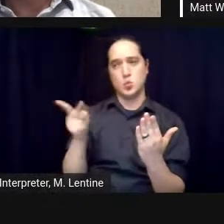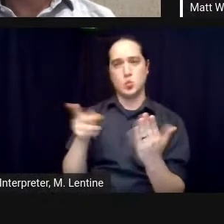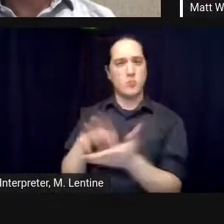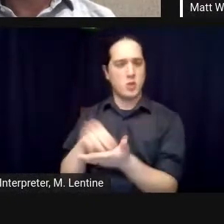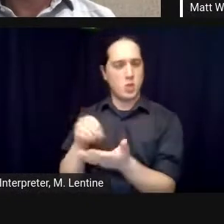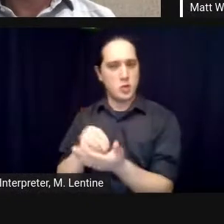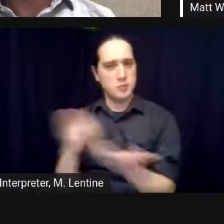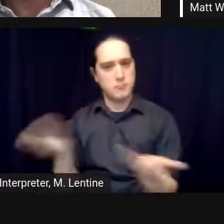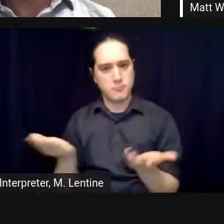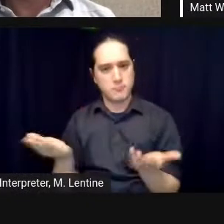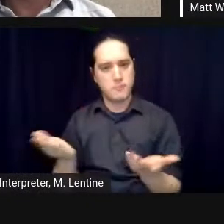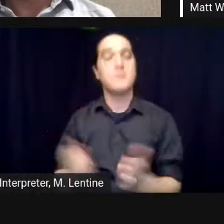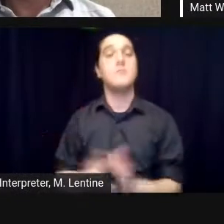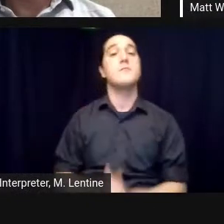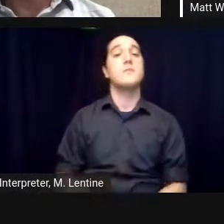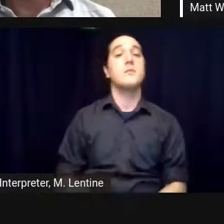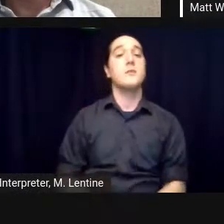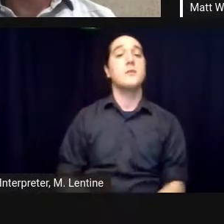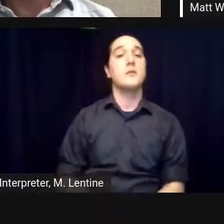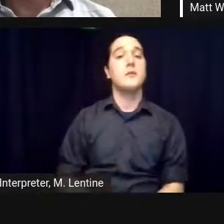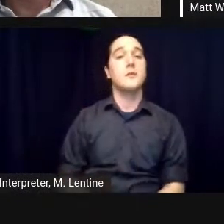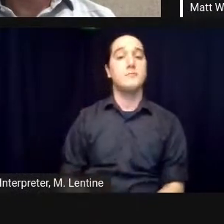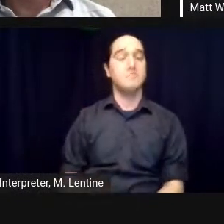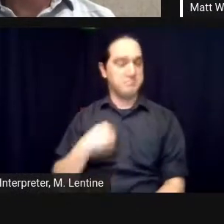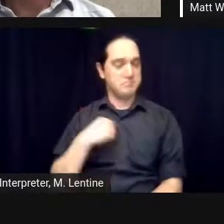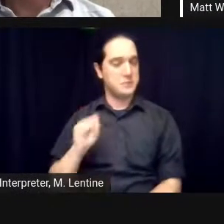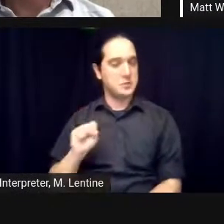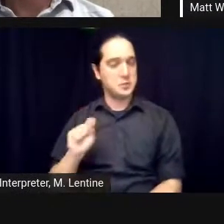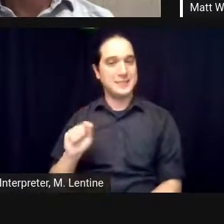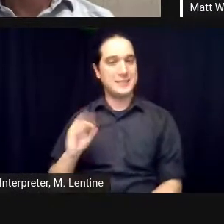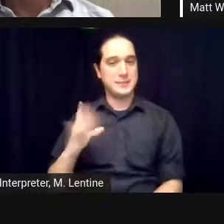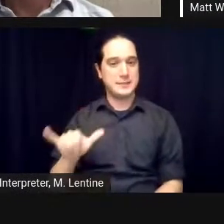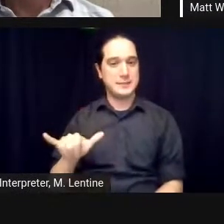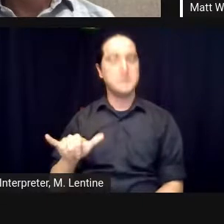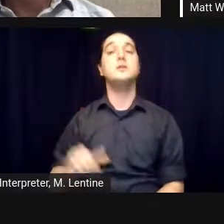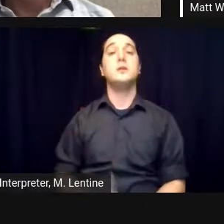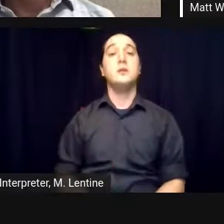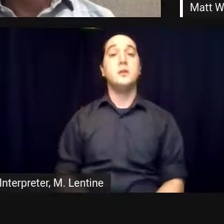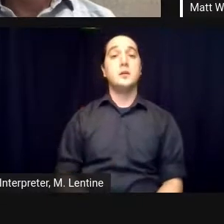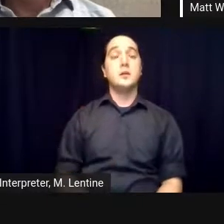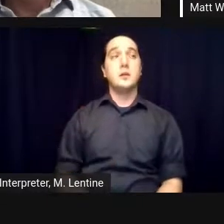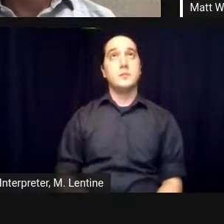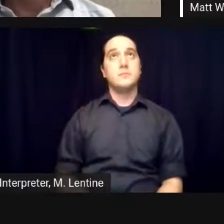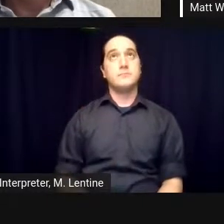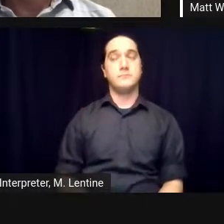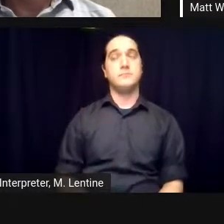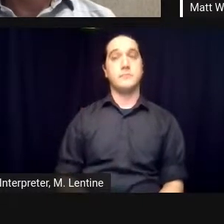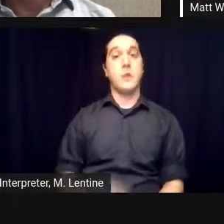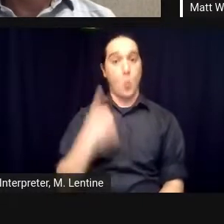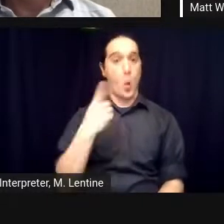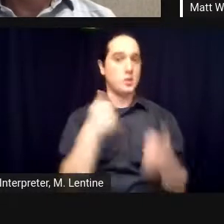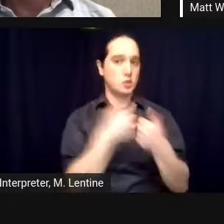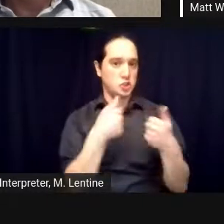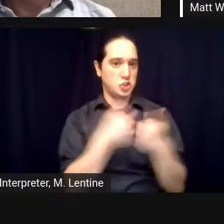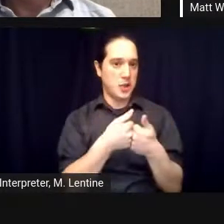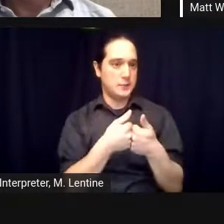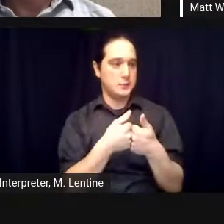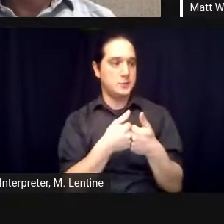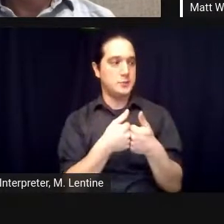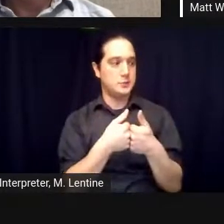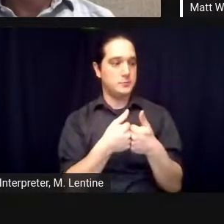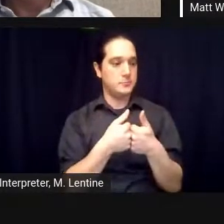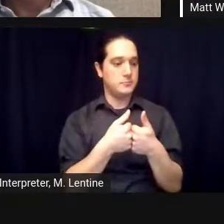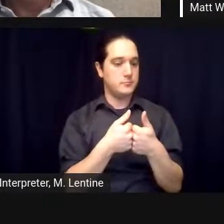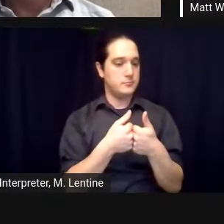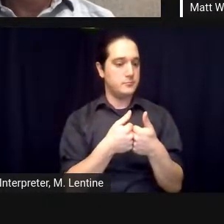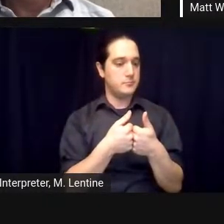as in making any documentary film is gaining the trust of the people that we want to make the film about and